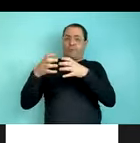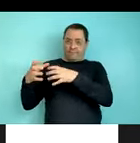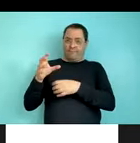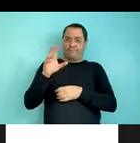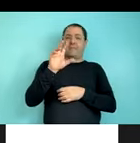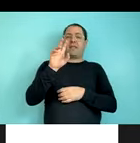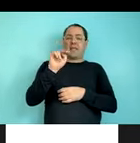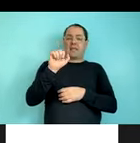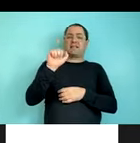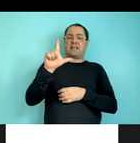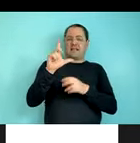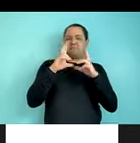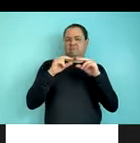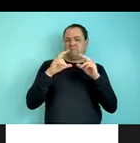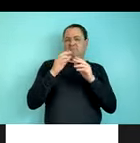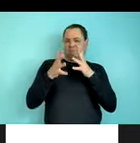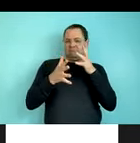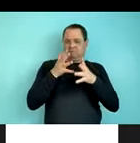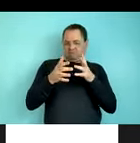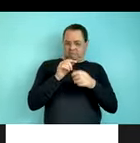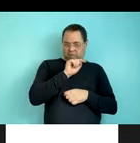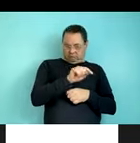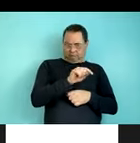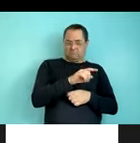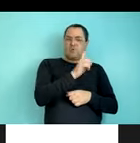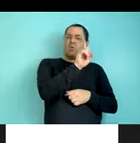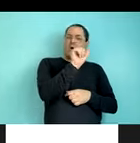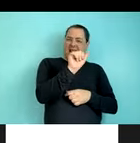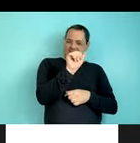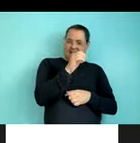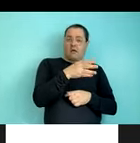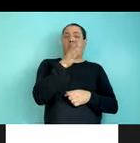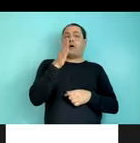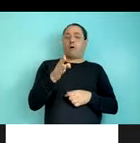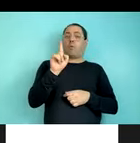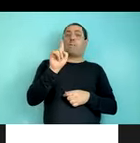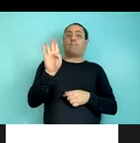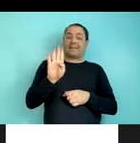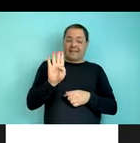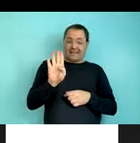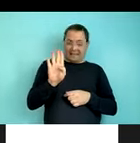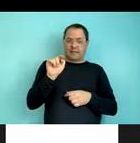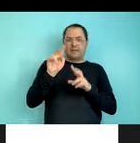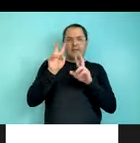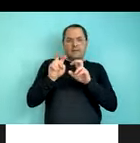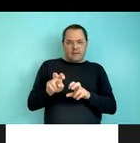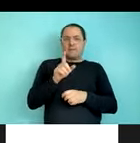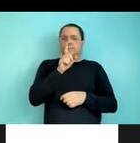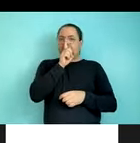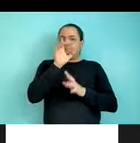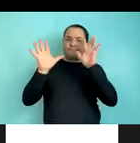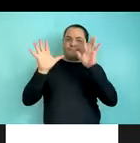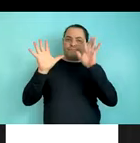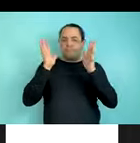an emerging language, and that's experiment 1A. And then in experiment 1B, or study 1B, we're going to look at a corpus of